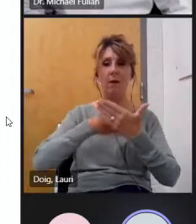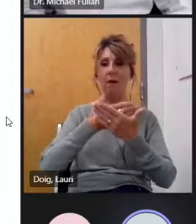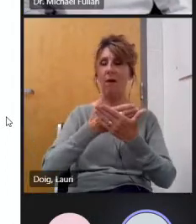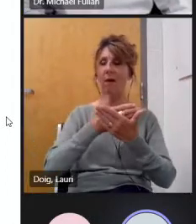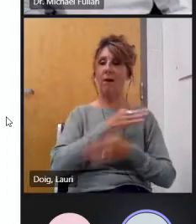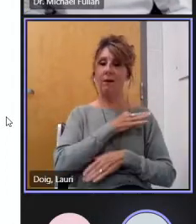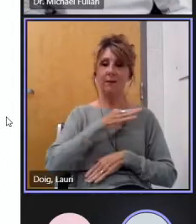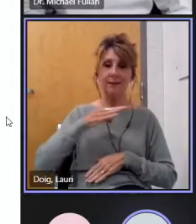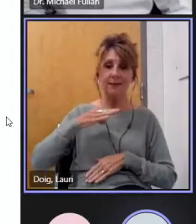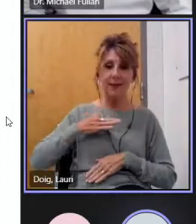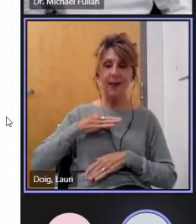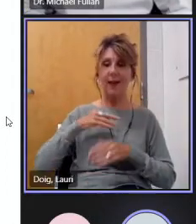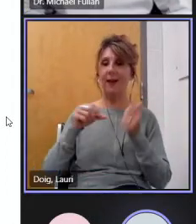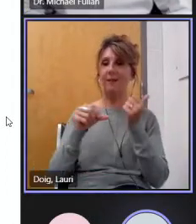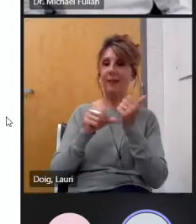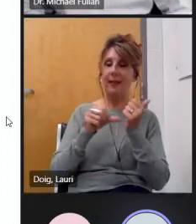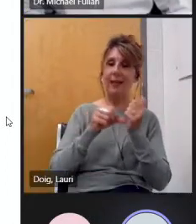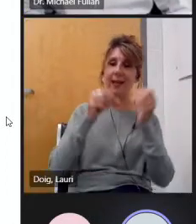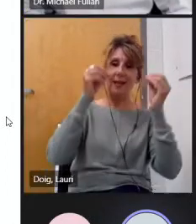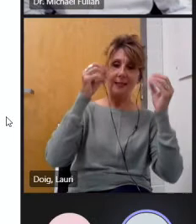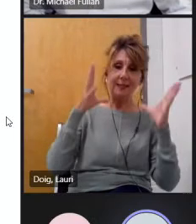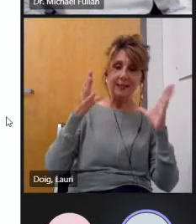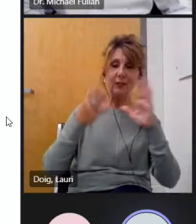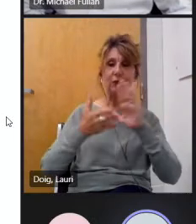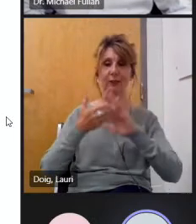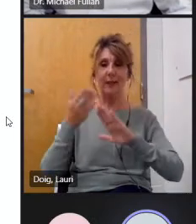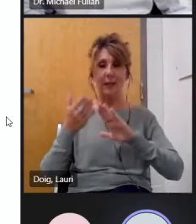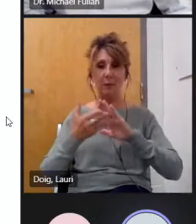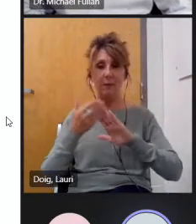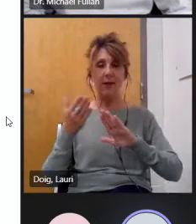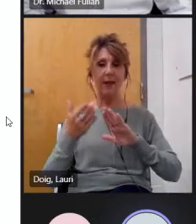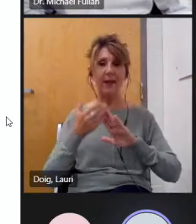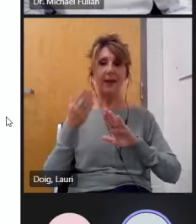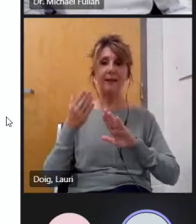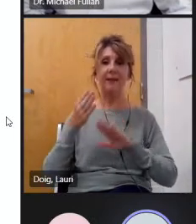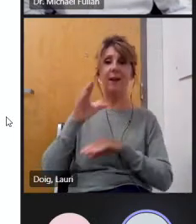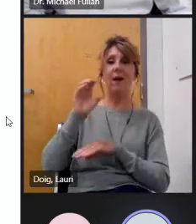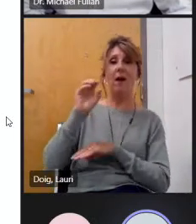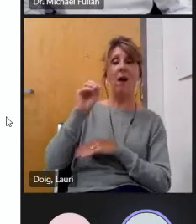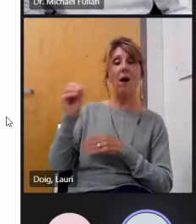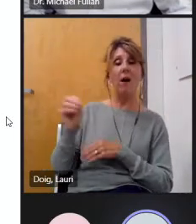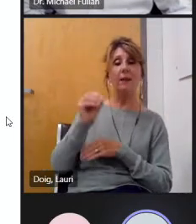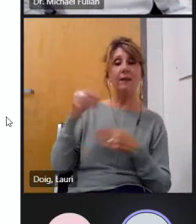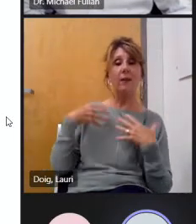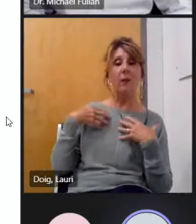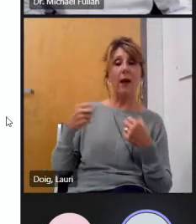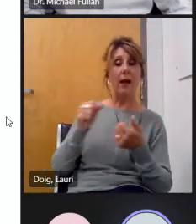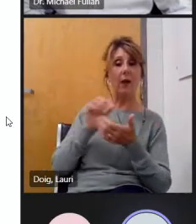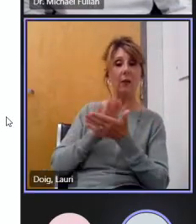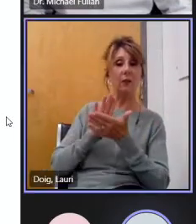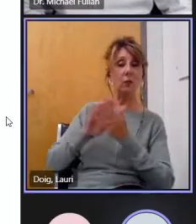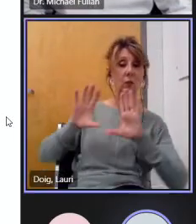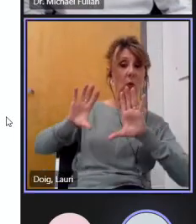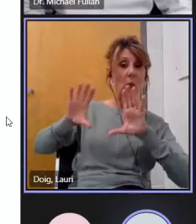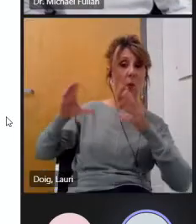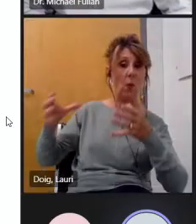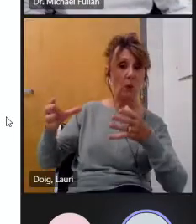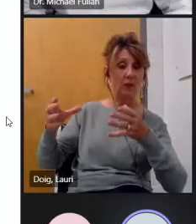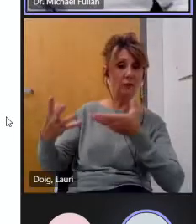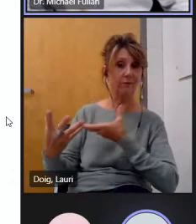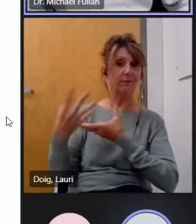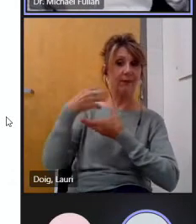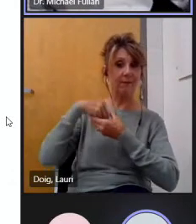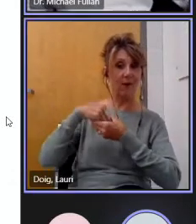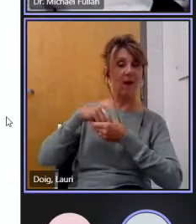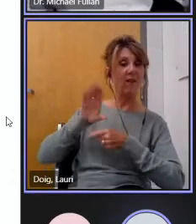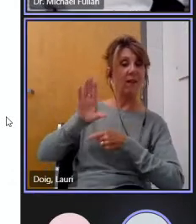sports staff and also all the members from the intero healthy schools coalition which is very very diverse